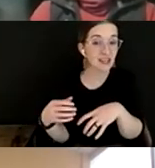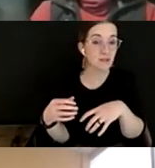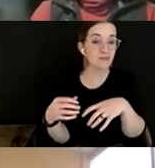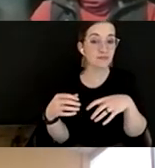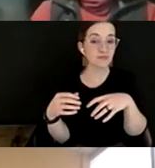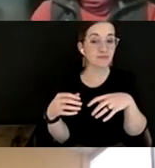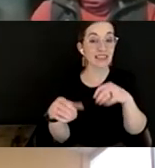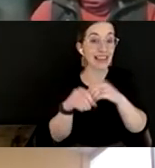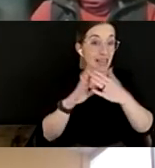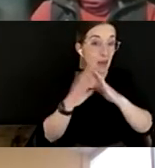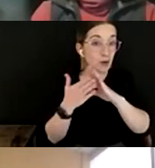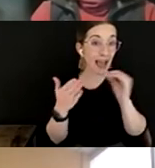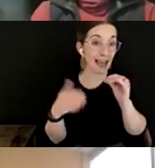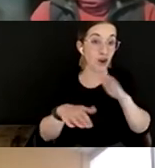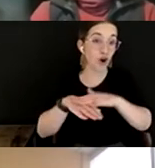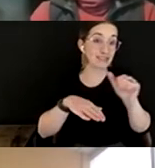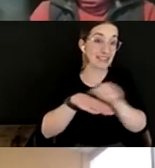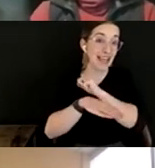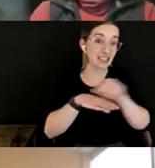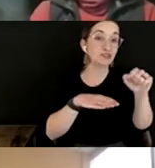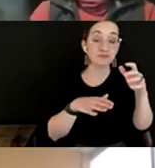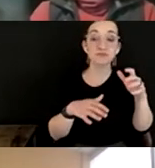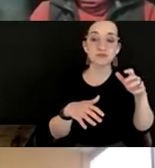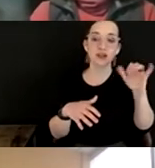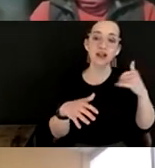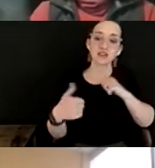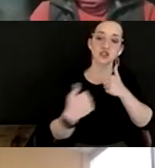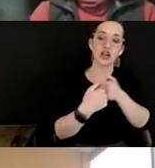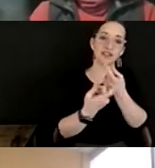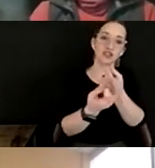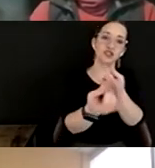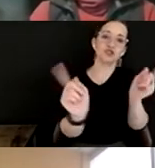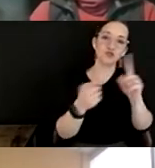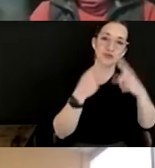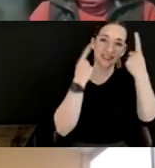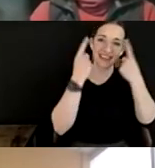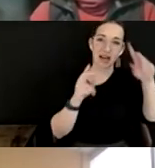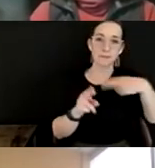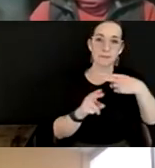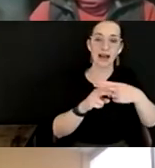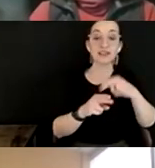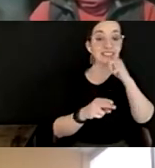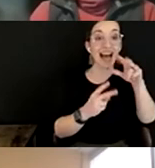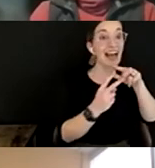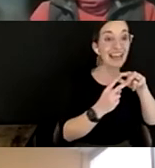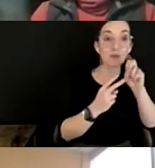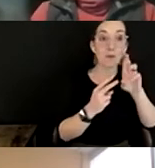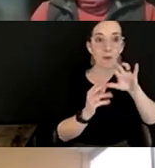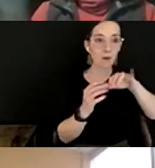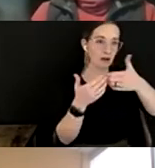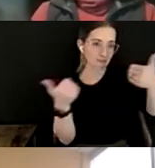I try to challenge myself and all of us to think about those things as not mutually exclusive, but as supportive of each other.